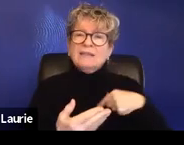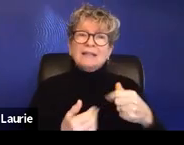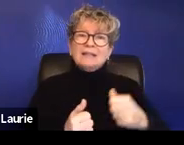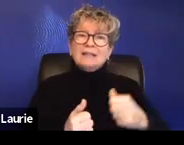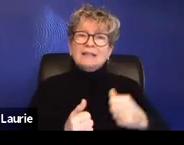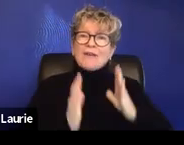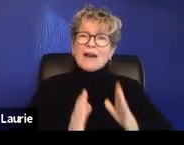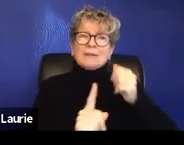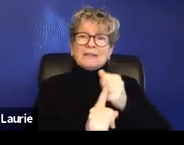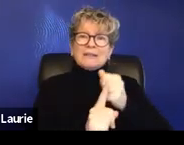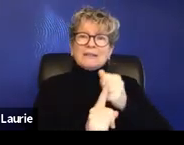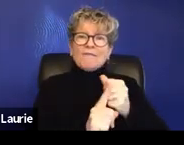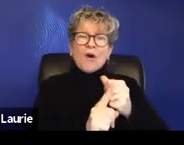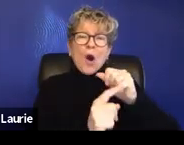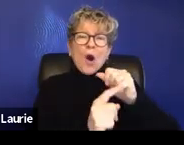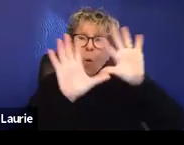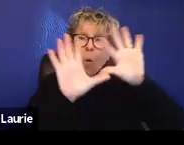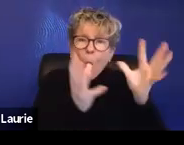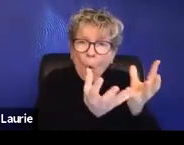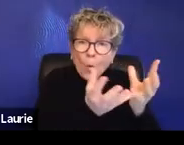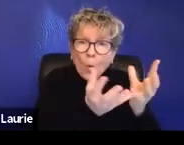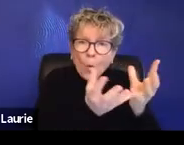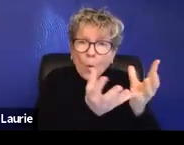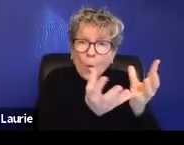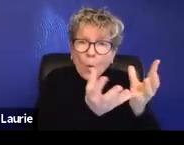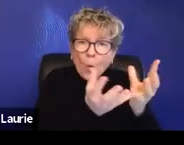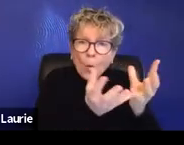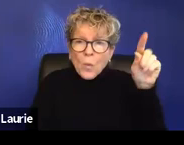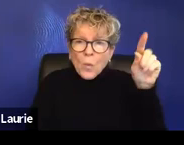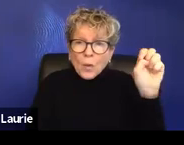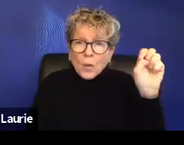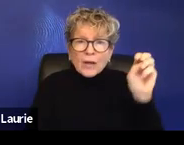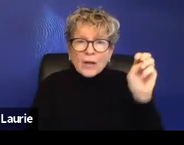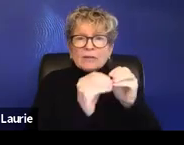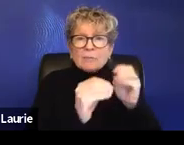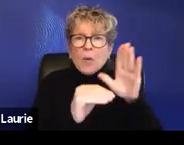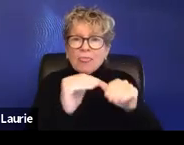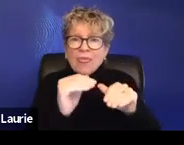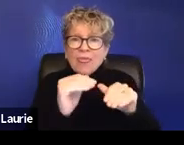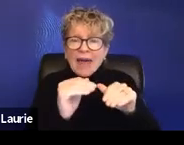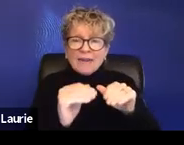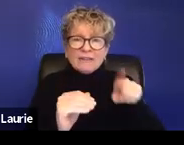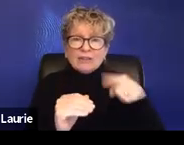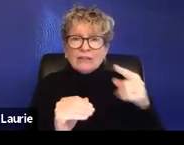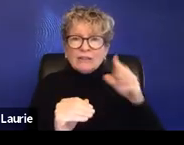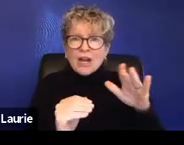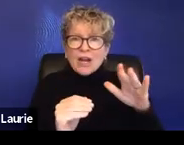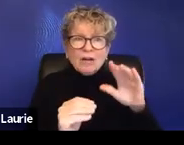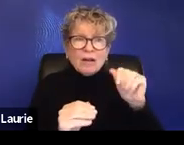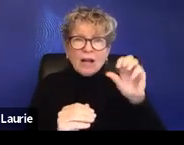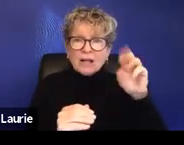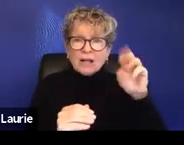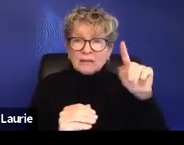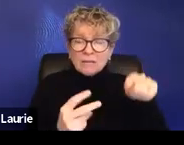They've have more, um, there's more about them that they're, than their assault. Uh, there's more about them than their case.